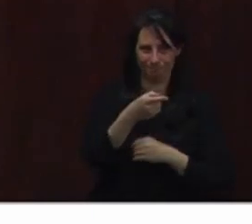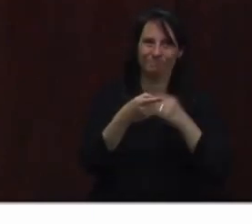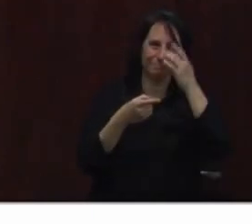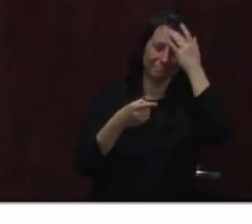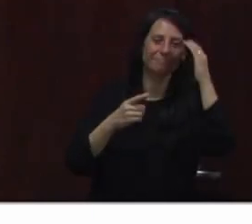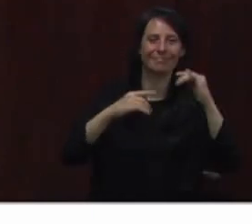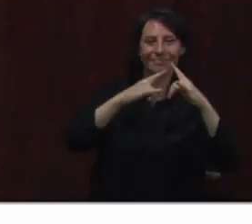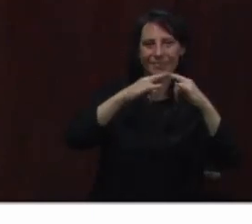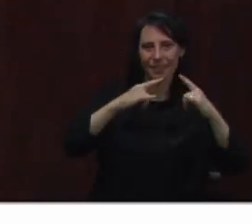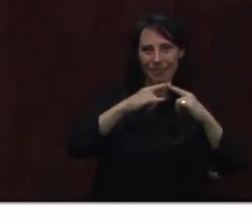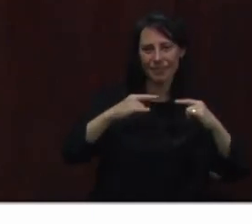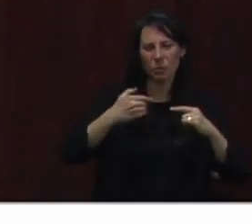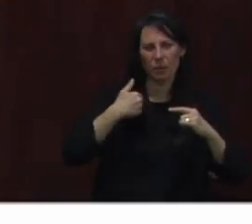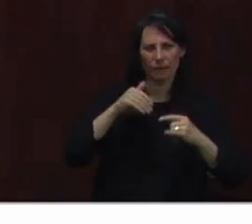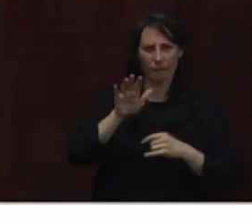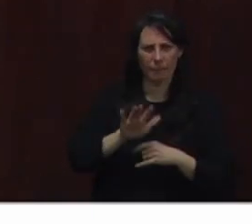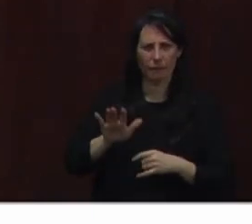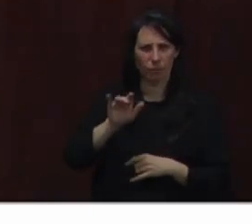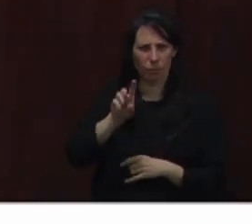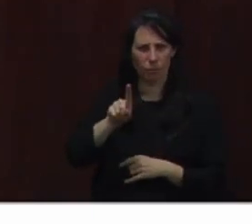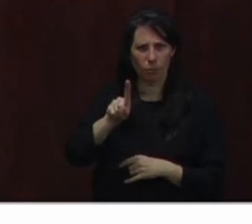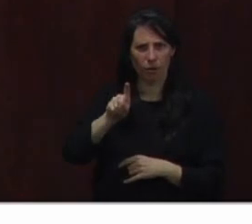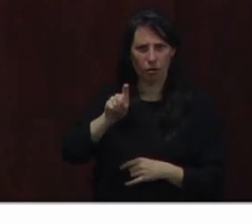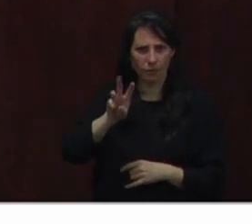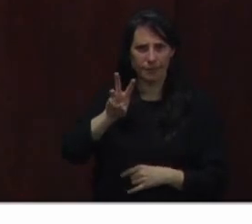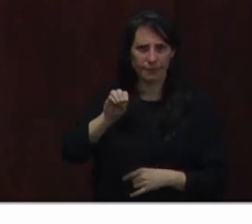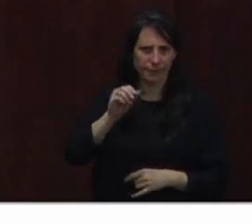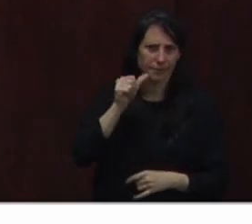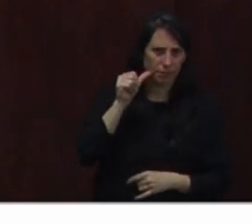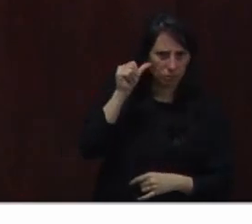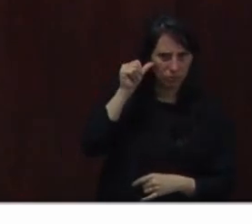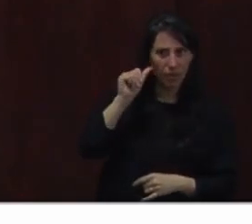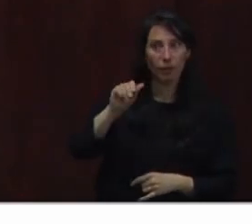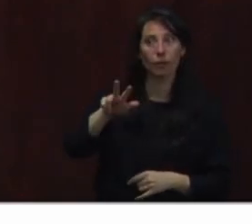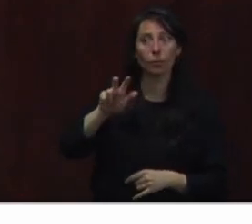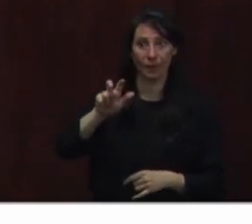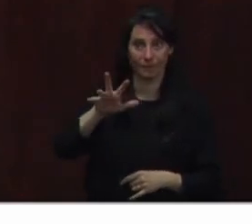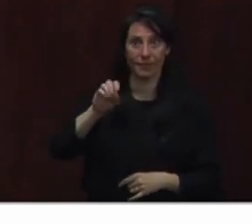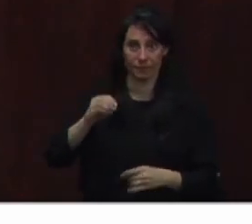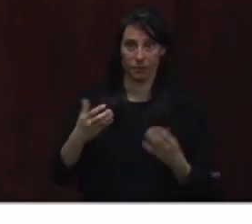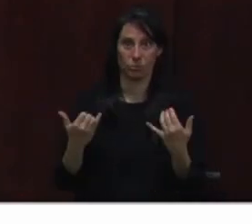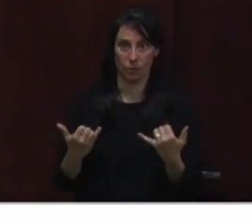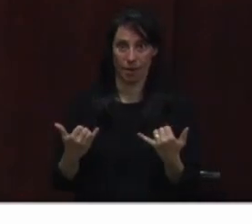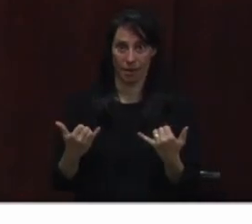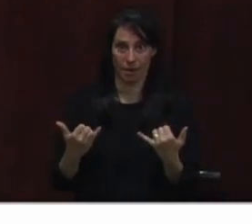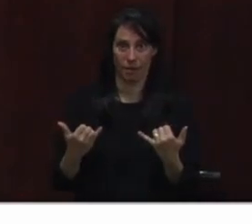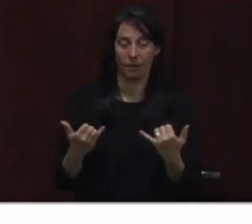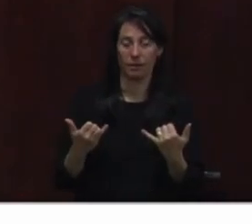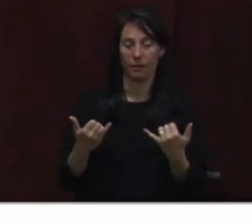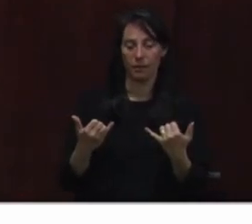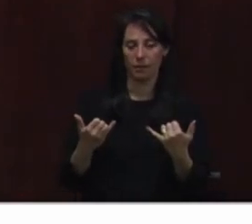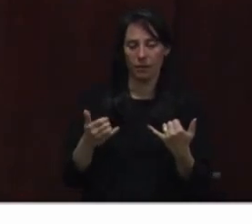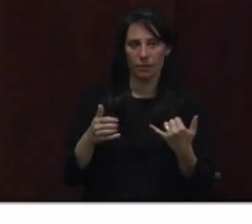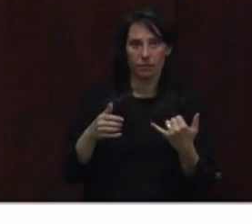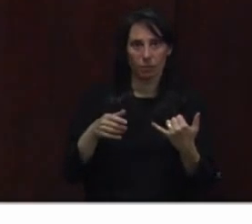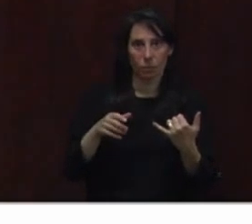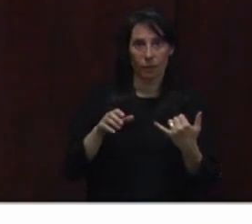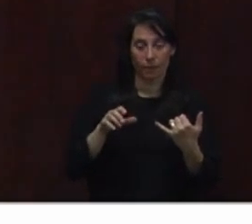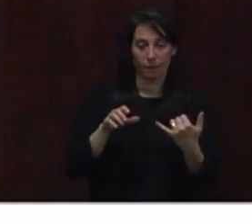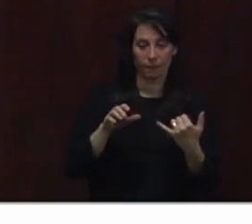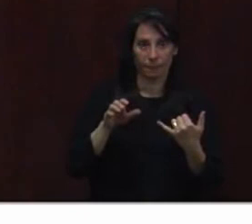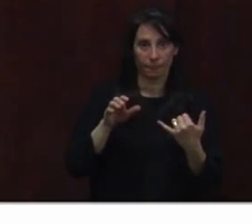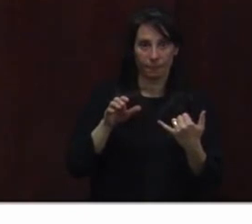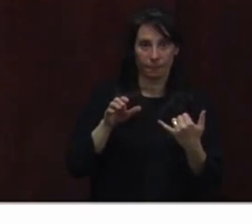160 or so yesterday and 350 today. Those numbers are a reflection of what we did